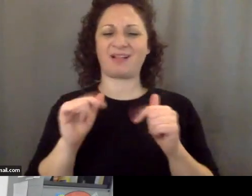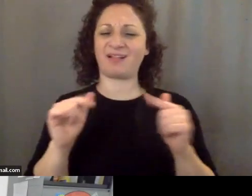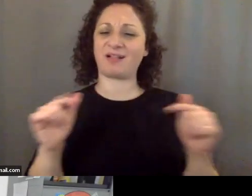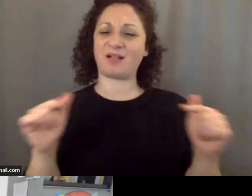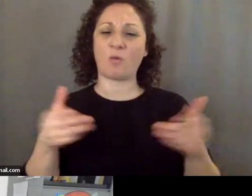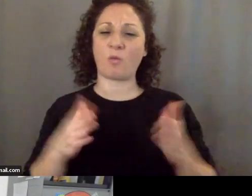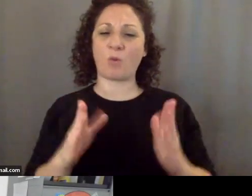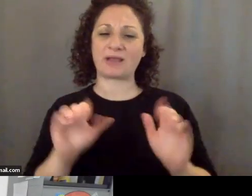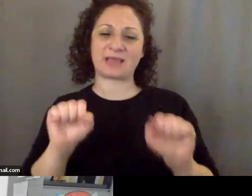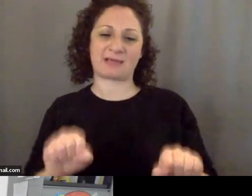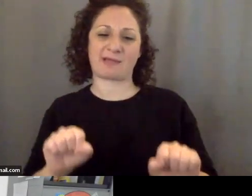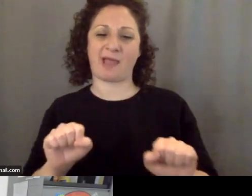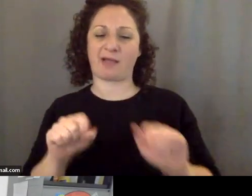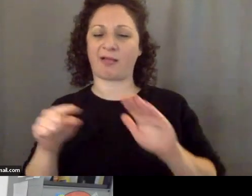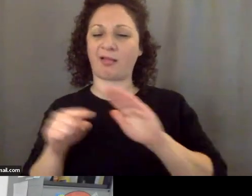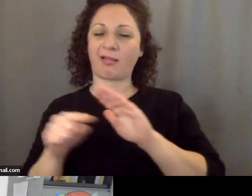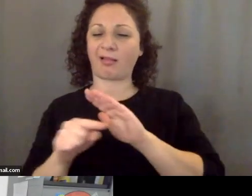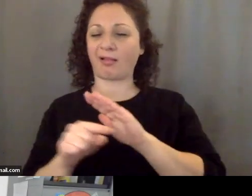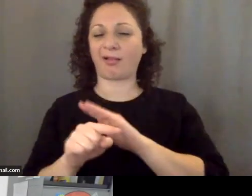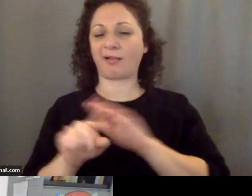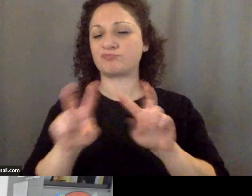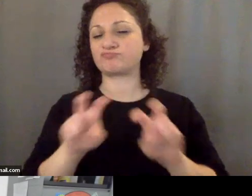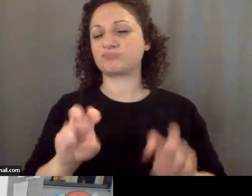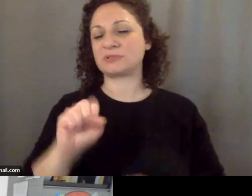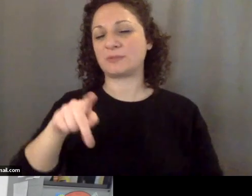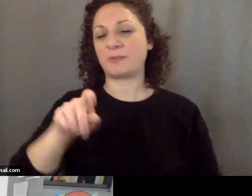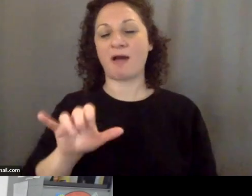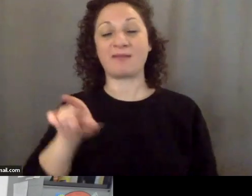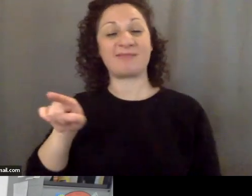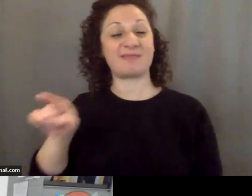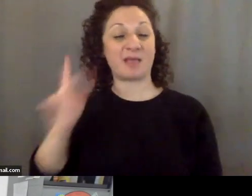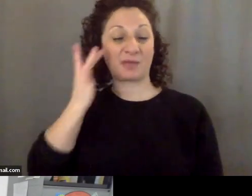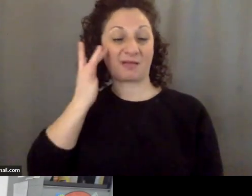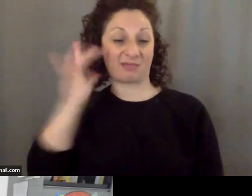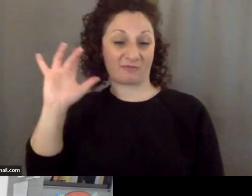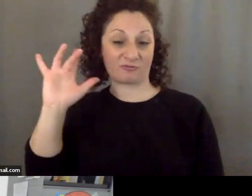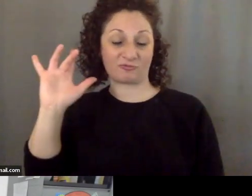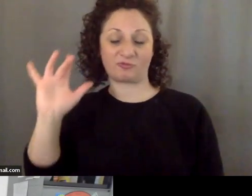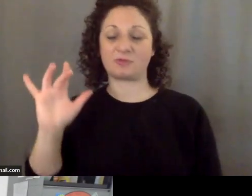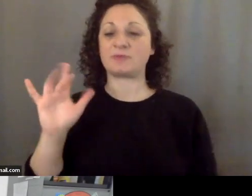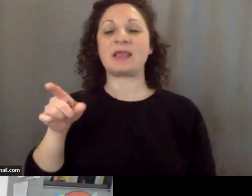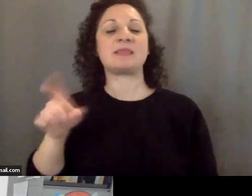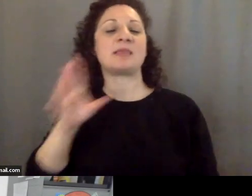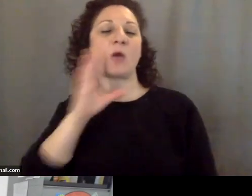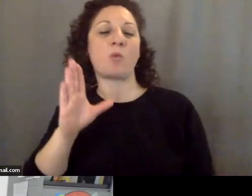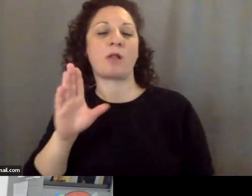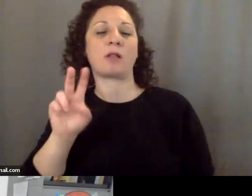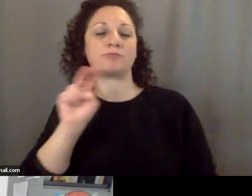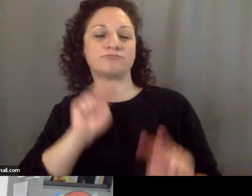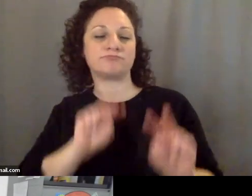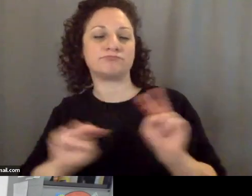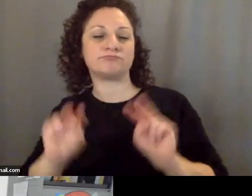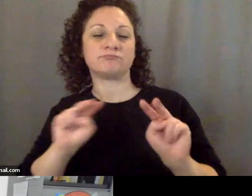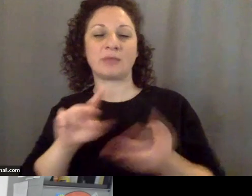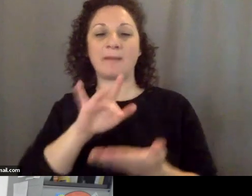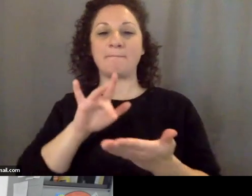And the Chinese have been very very clever at it. another thing they do is they look for mid level